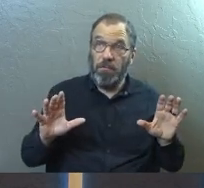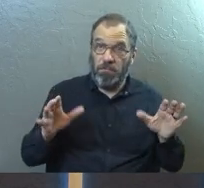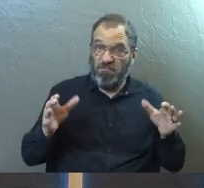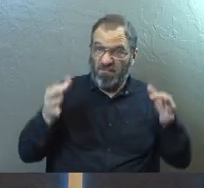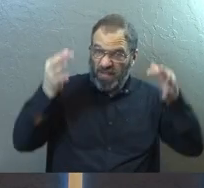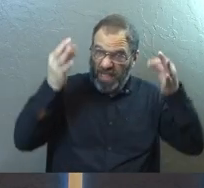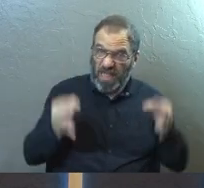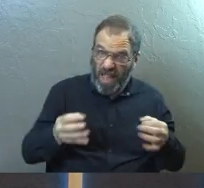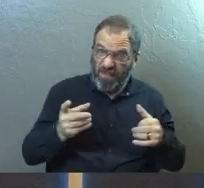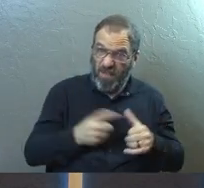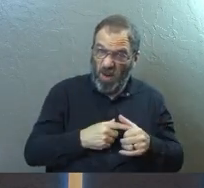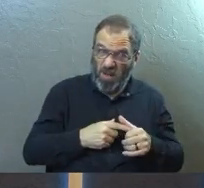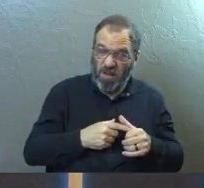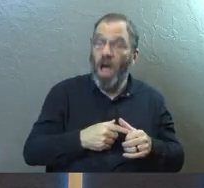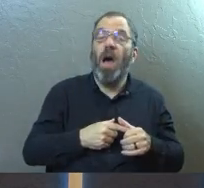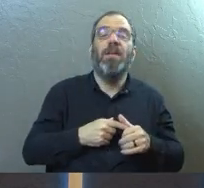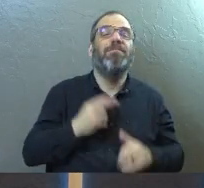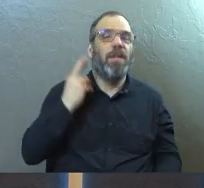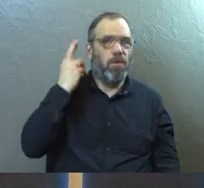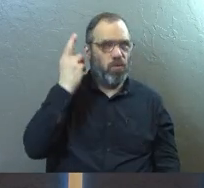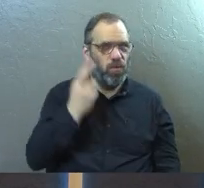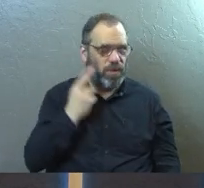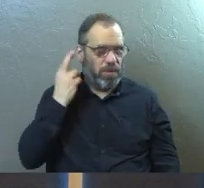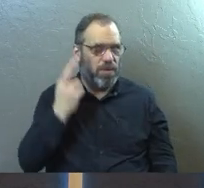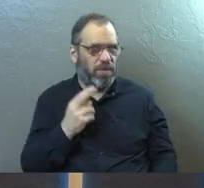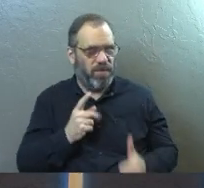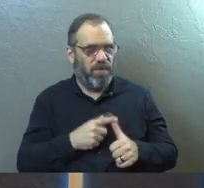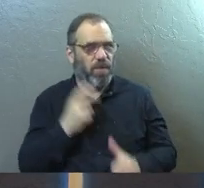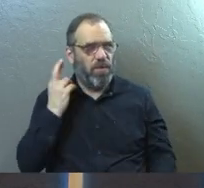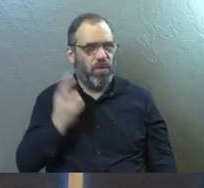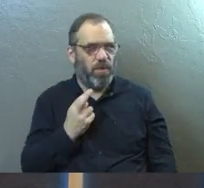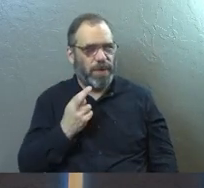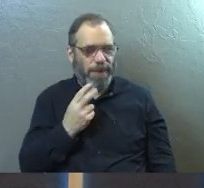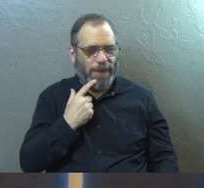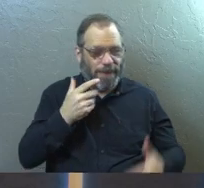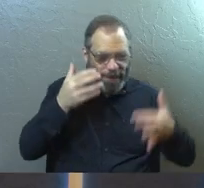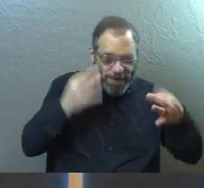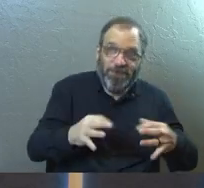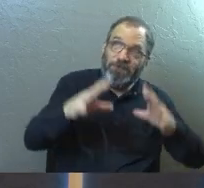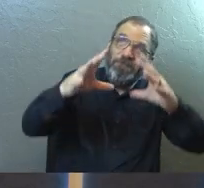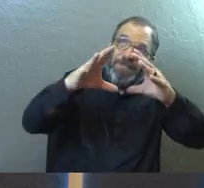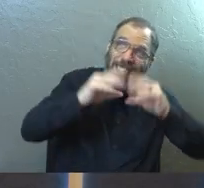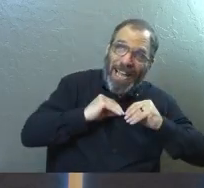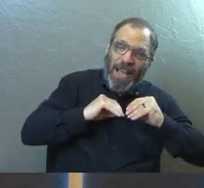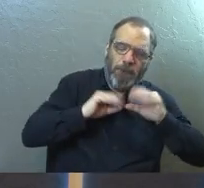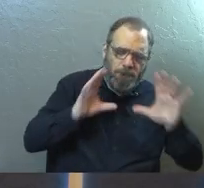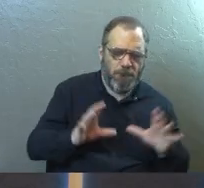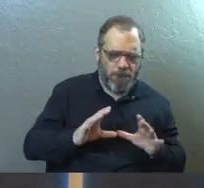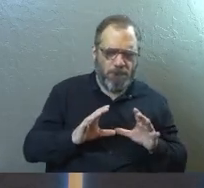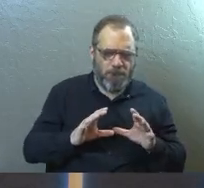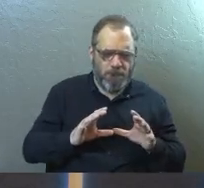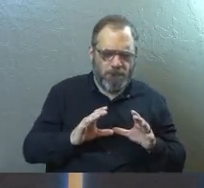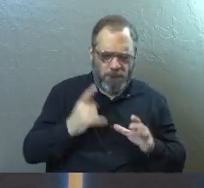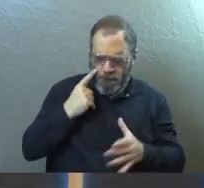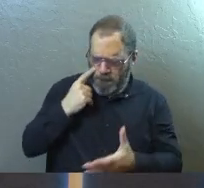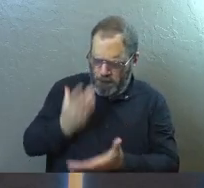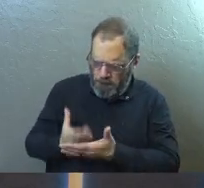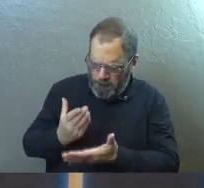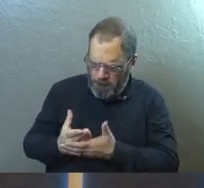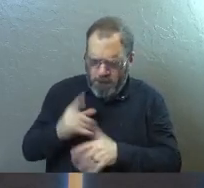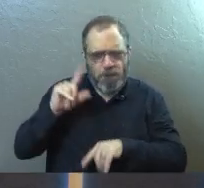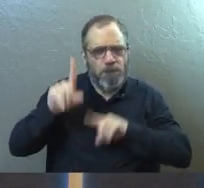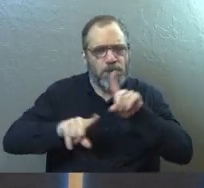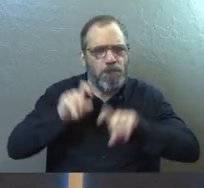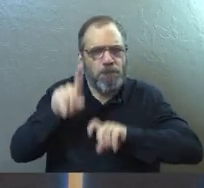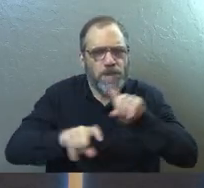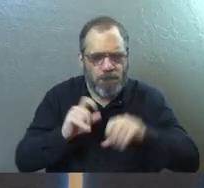that decision, you had a reason. Before you made that decision, you had acquired all your evidence. You had asked